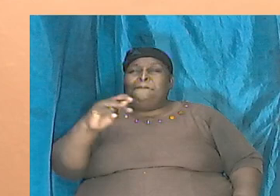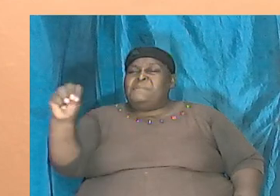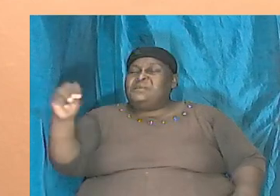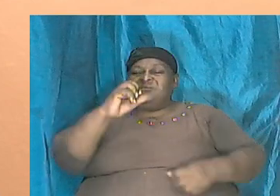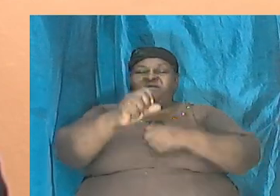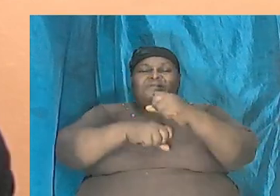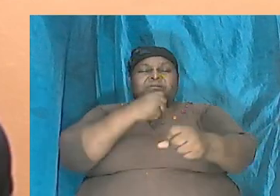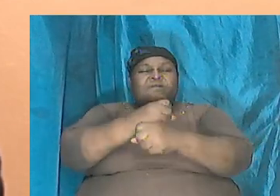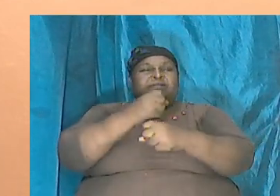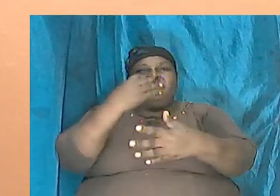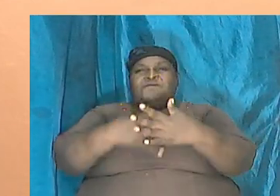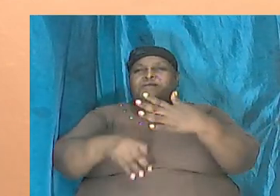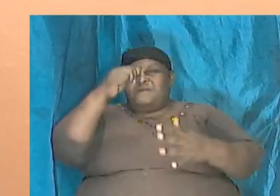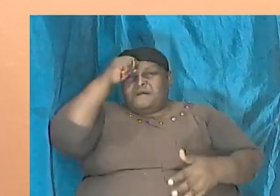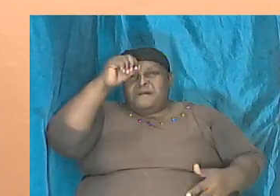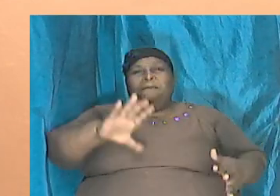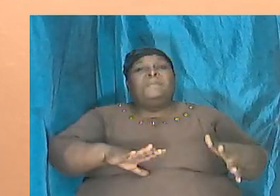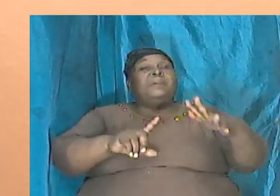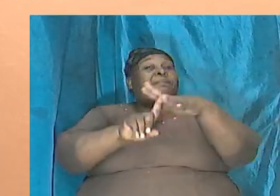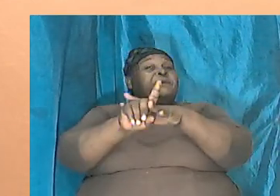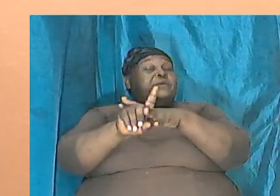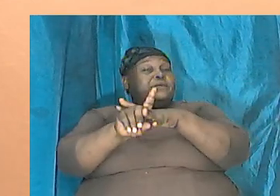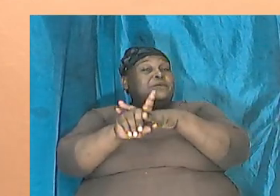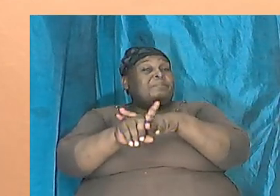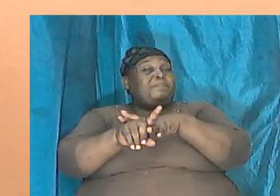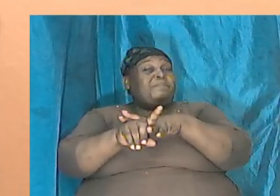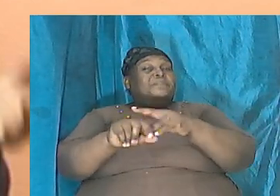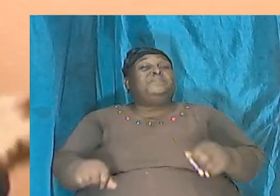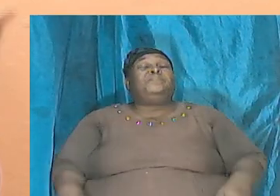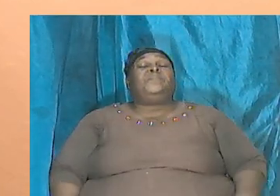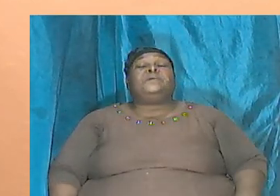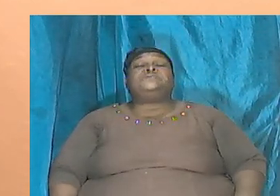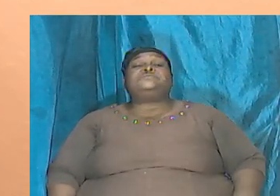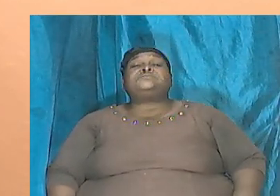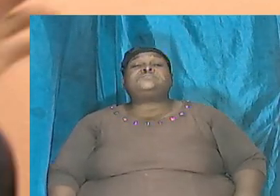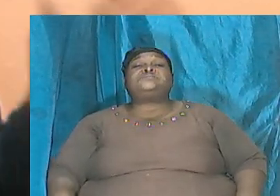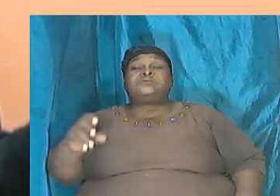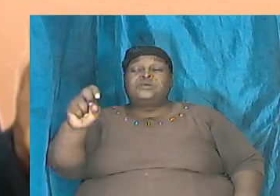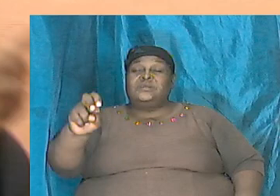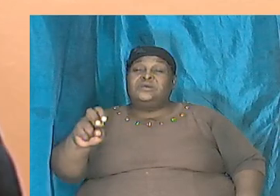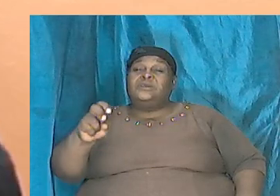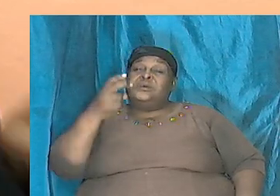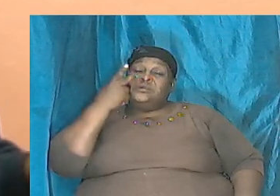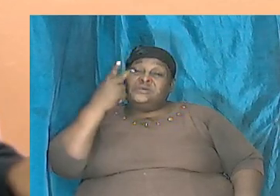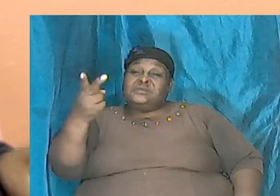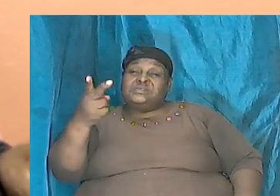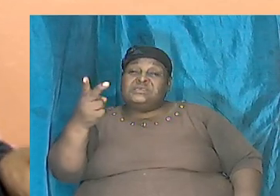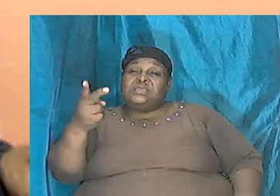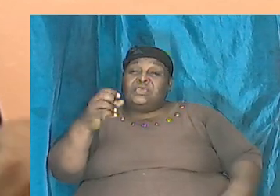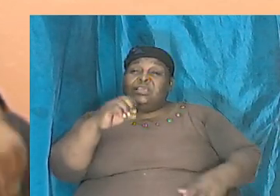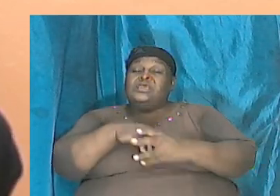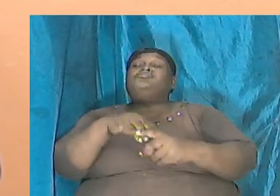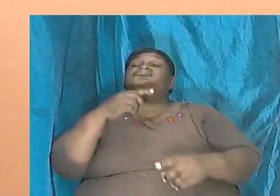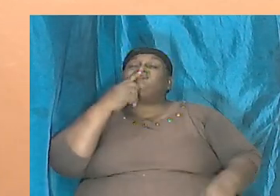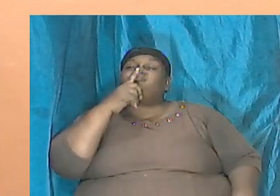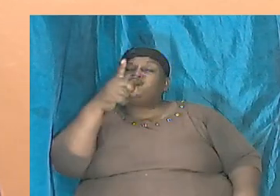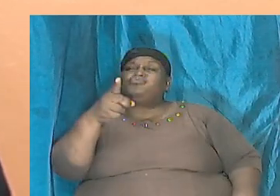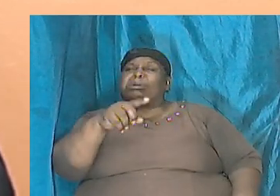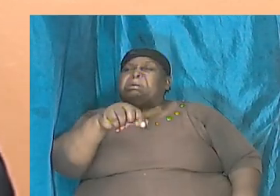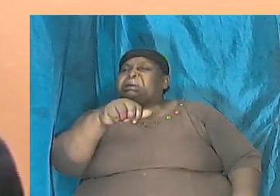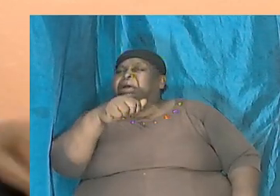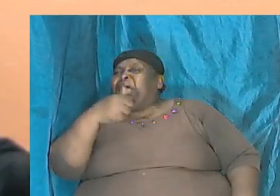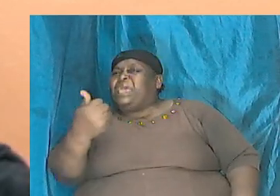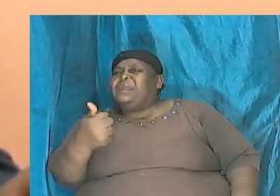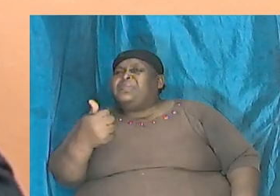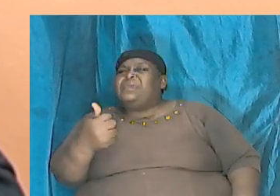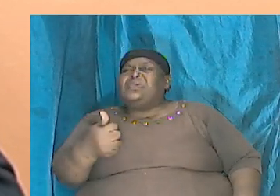The Bible said that they coexisted and we therefore need to look now to see if in fact there can be any